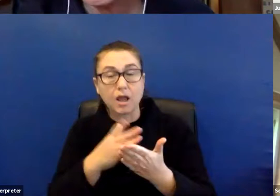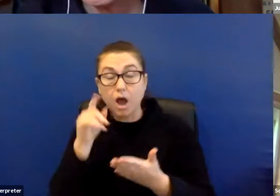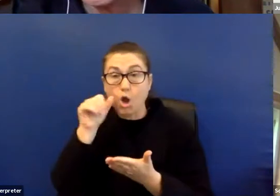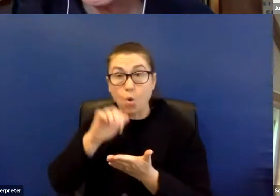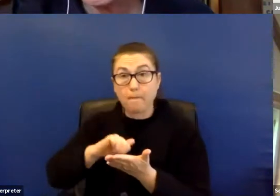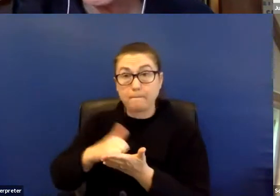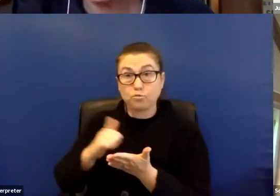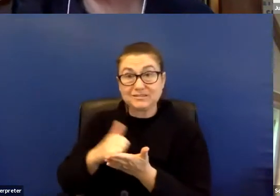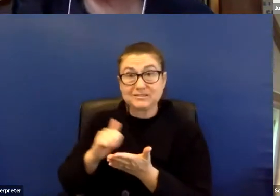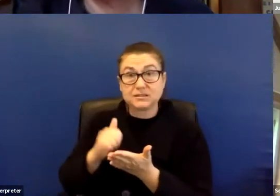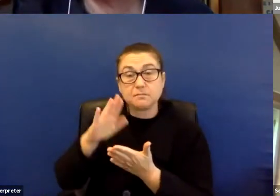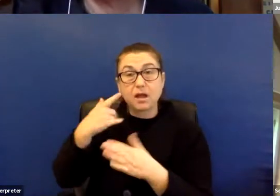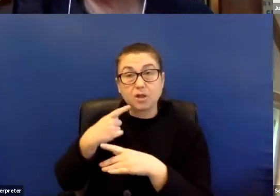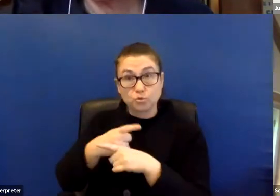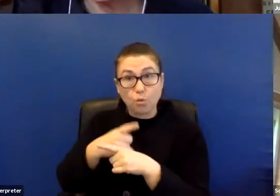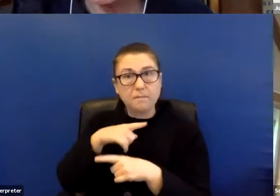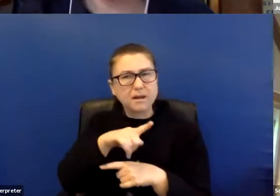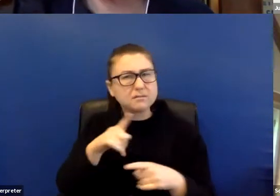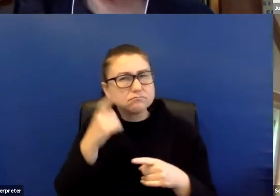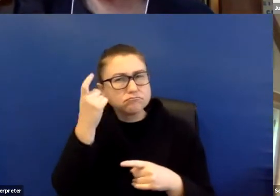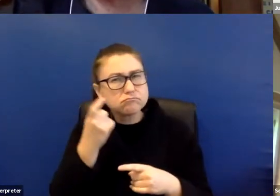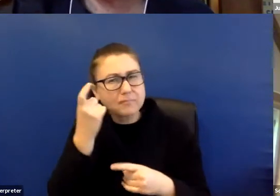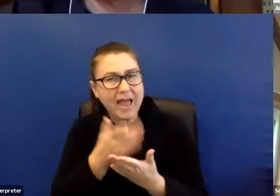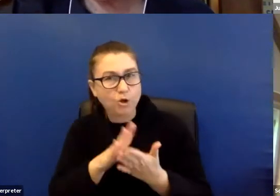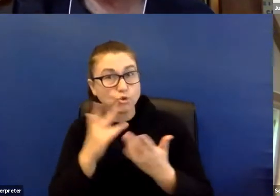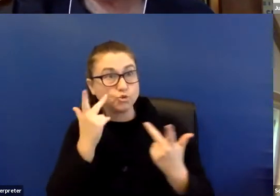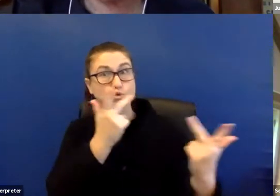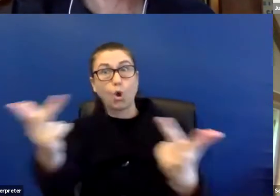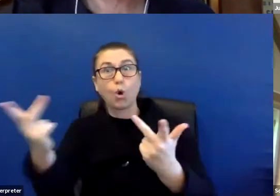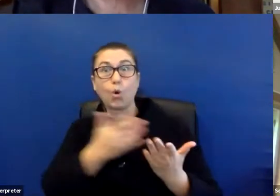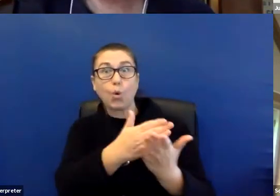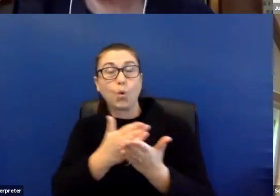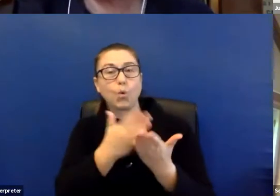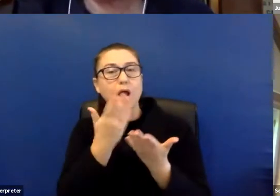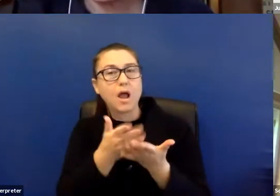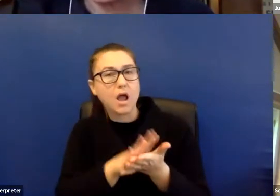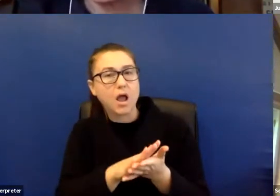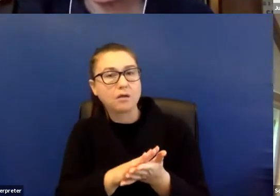Art Book Fair earlier, but curious to know more. Okay. I could jump in there.